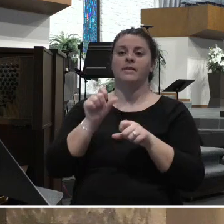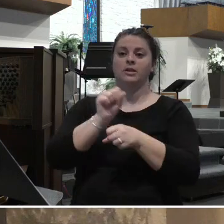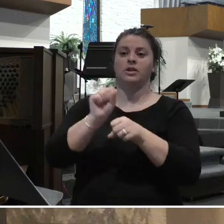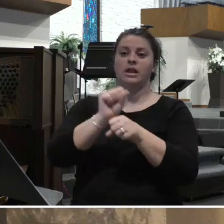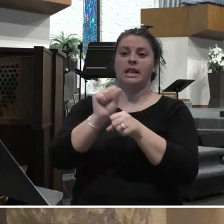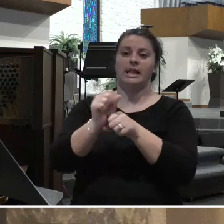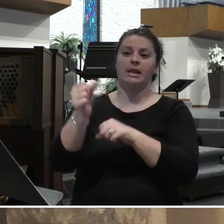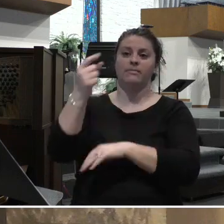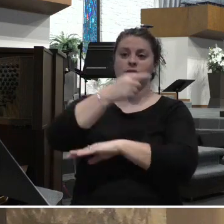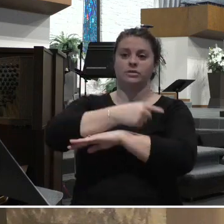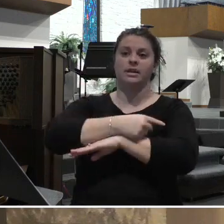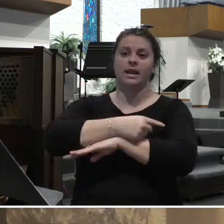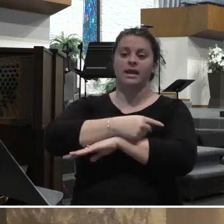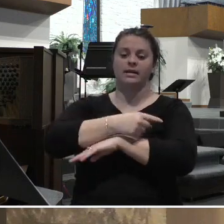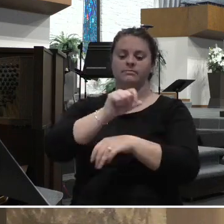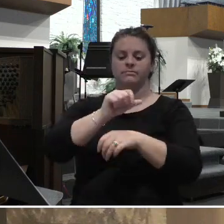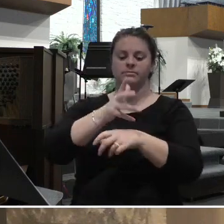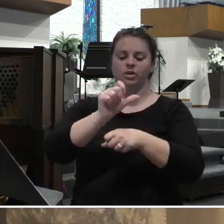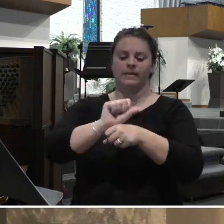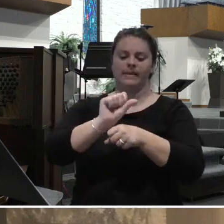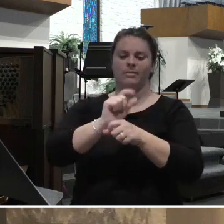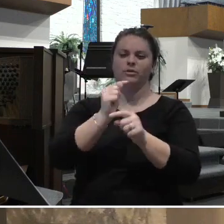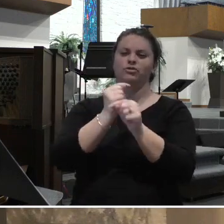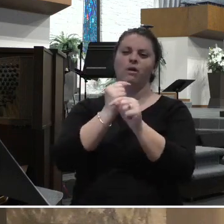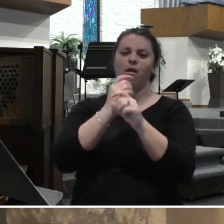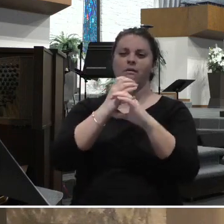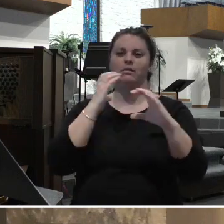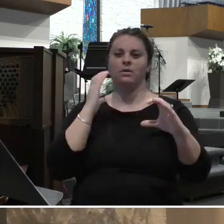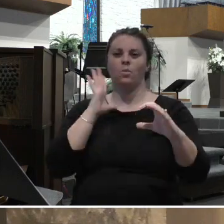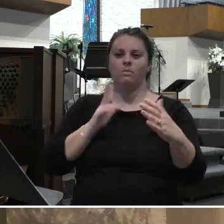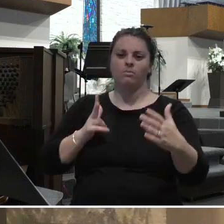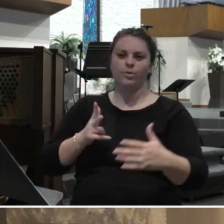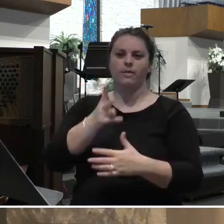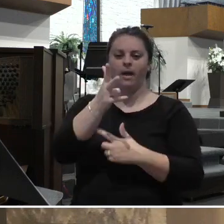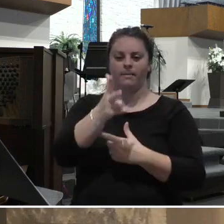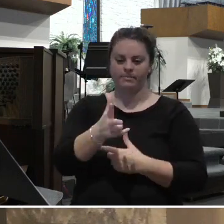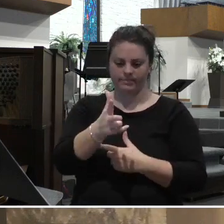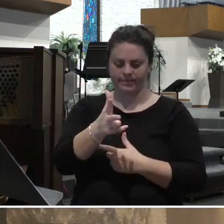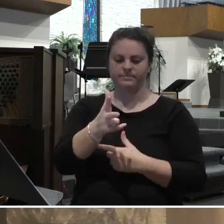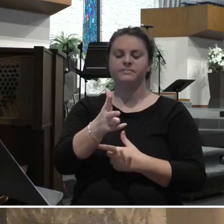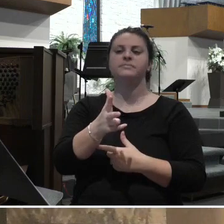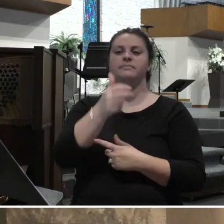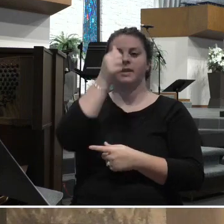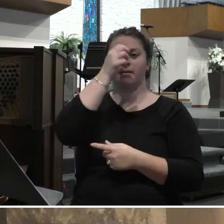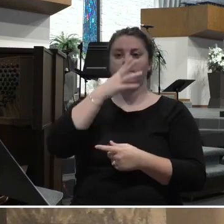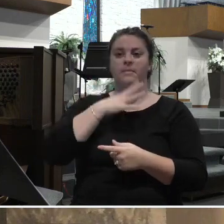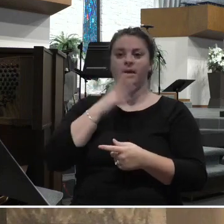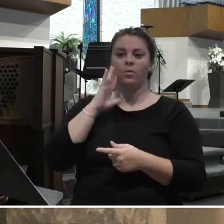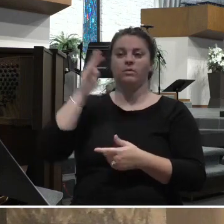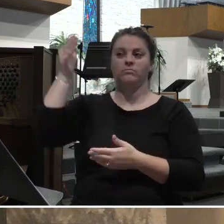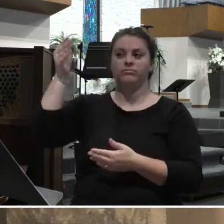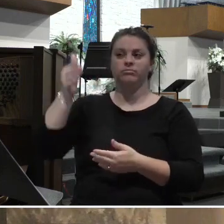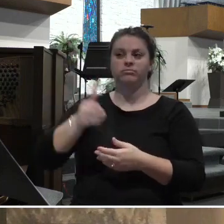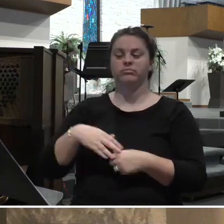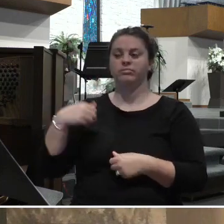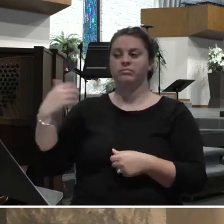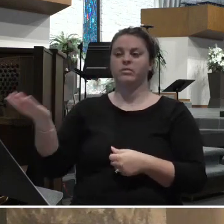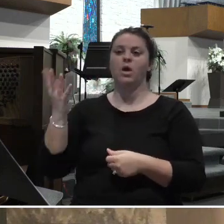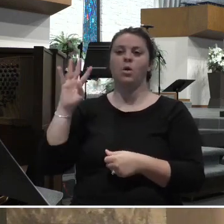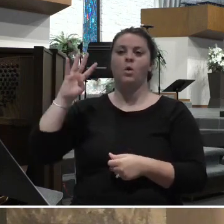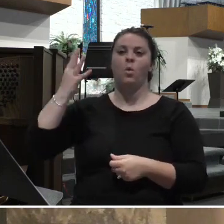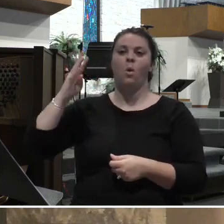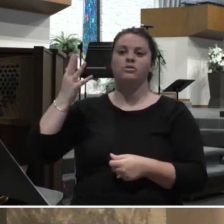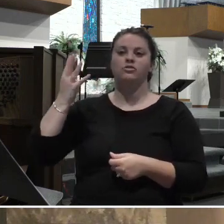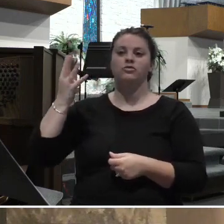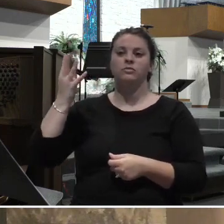60 people there looking for work. Whoever were the fastest to get to that truck got that first job.